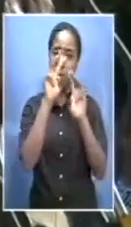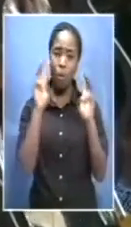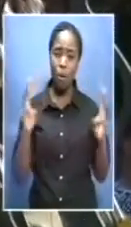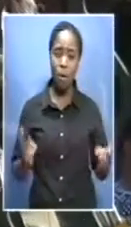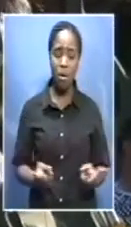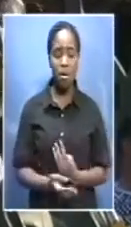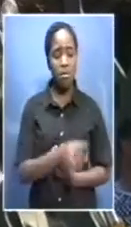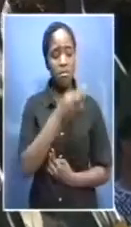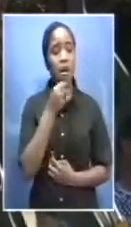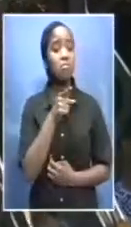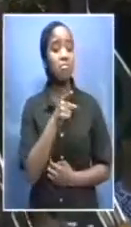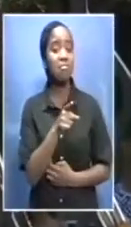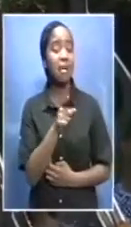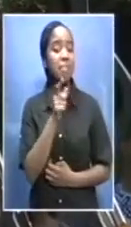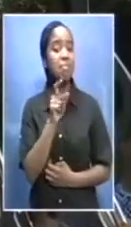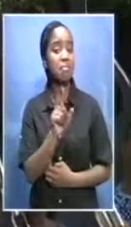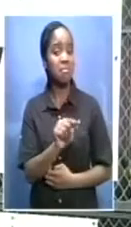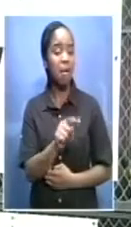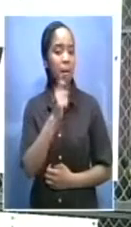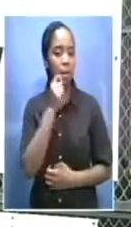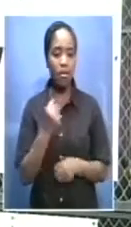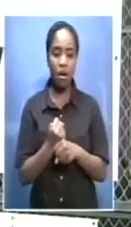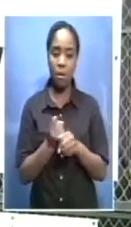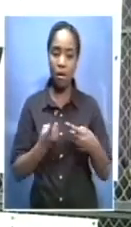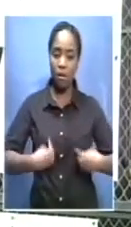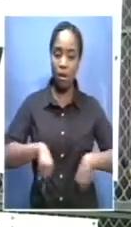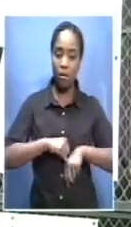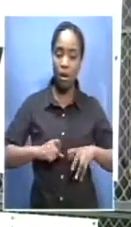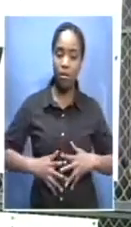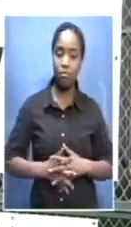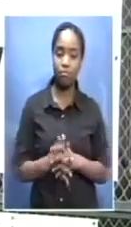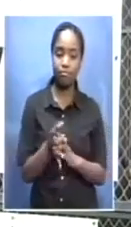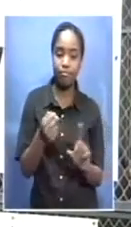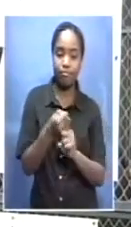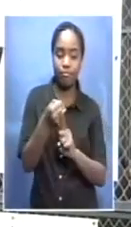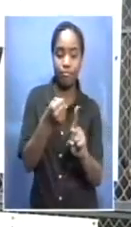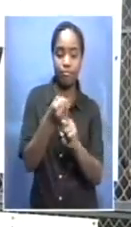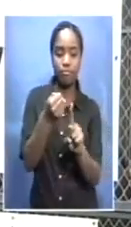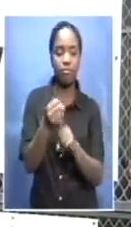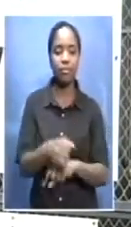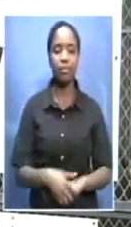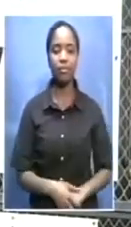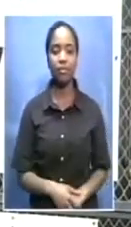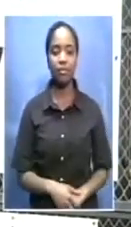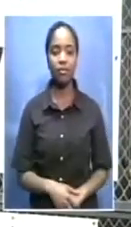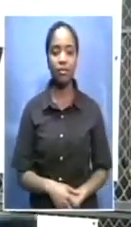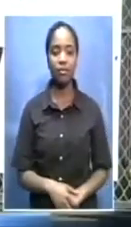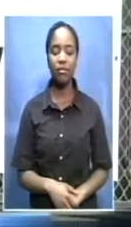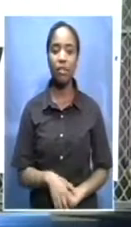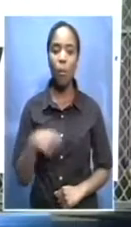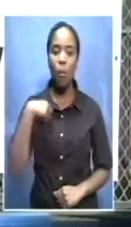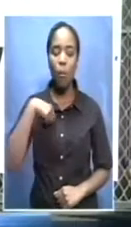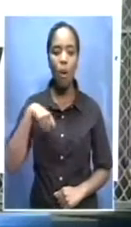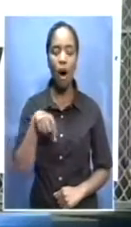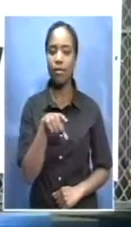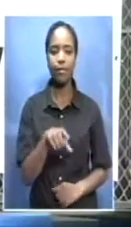a symbol of courage and reconciliation we want to keep Nelson and